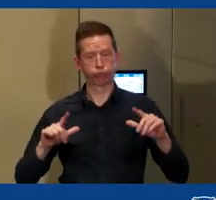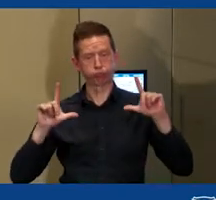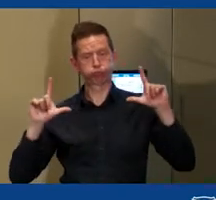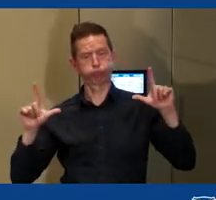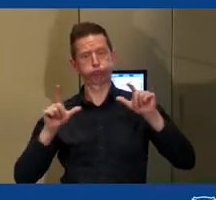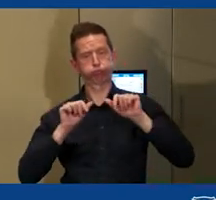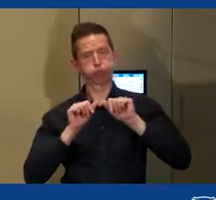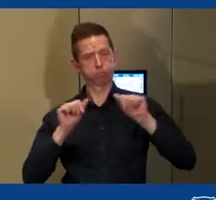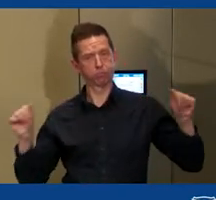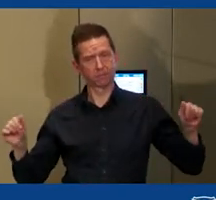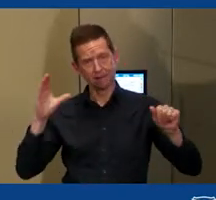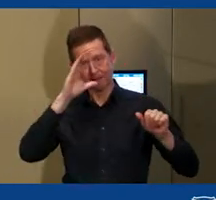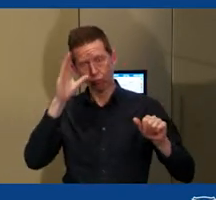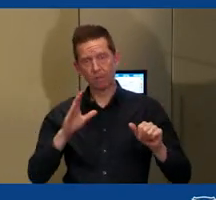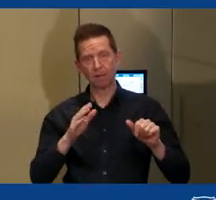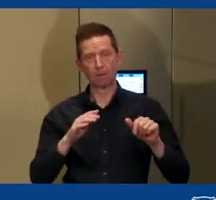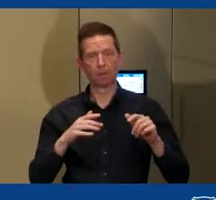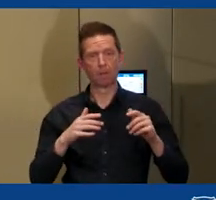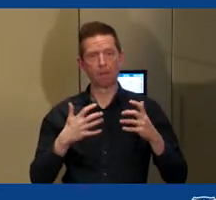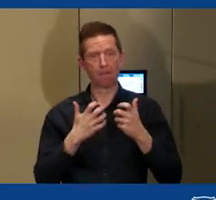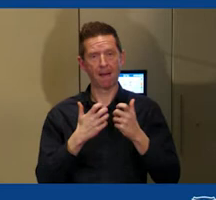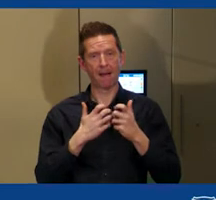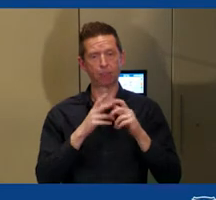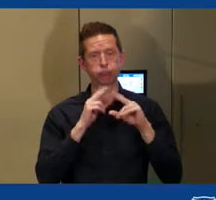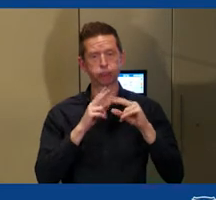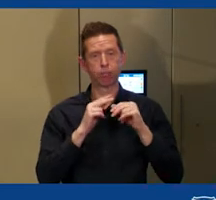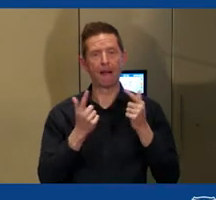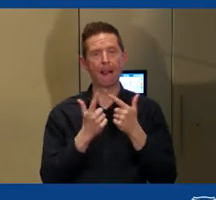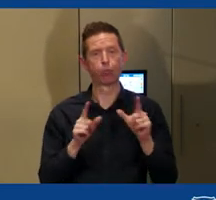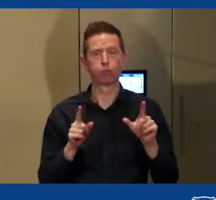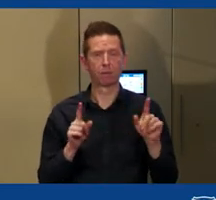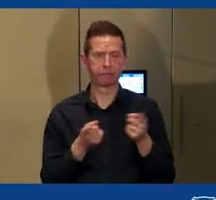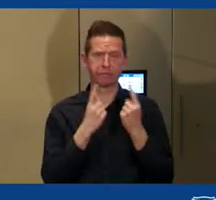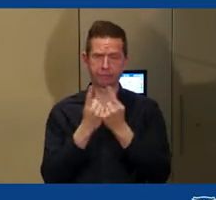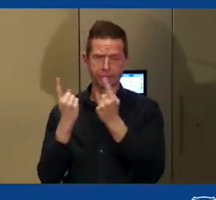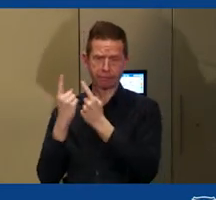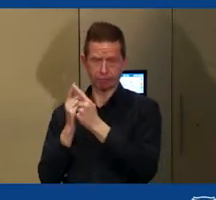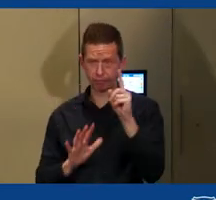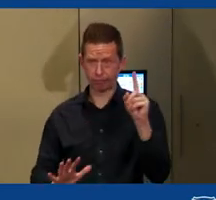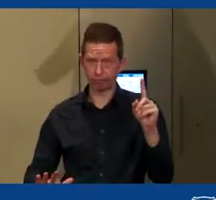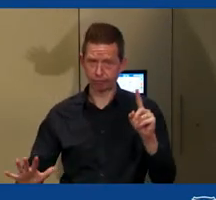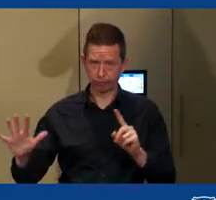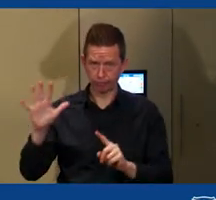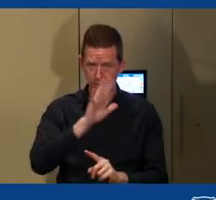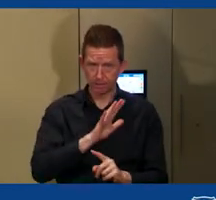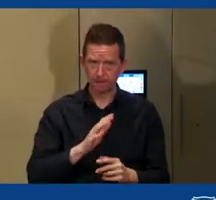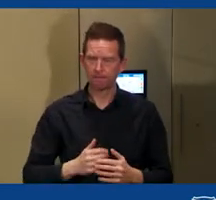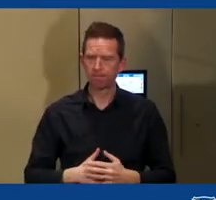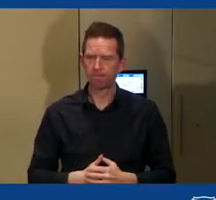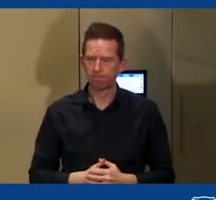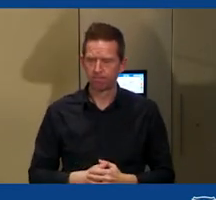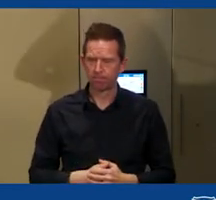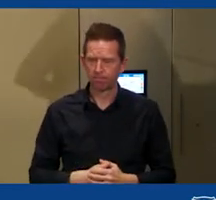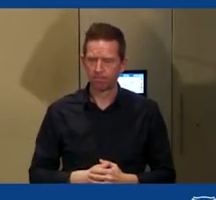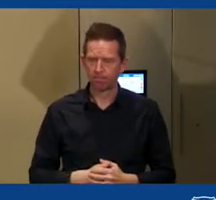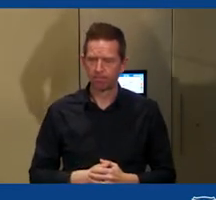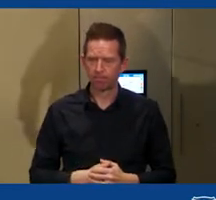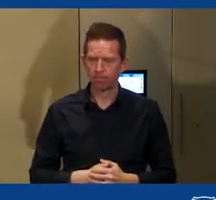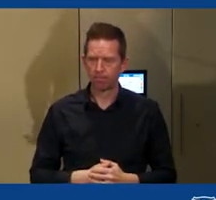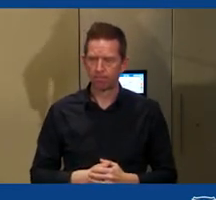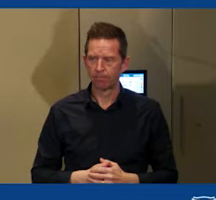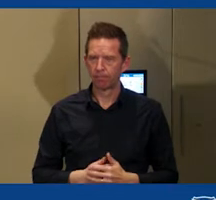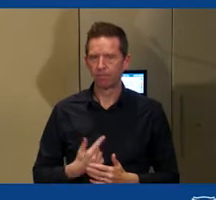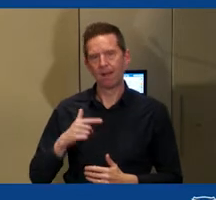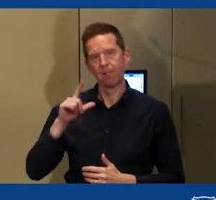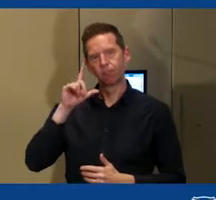There's hundreds of First Nations languages across the continent, and I particularly like this map which